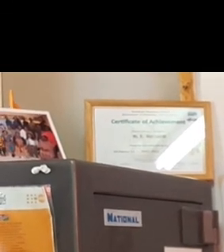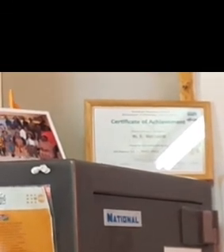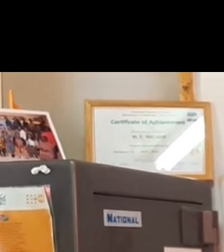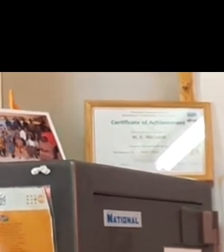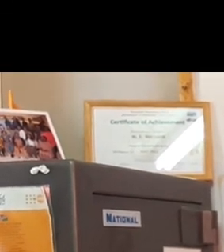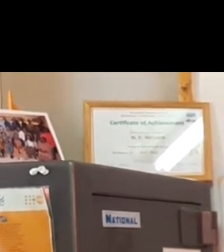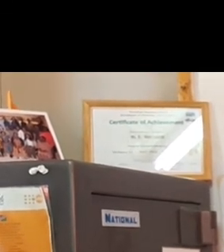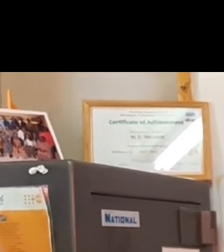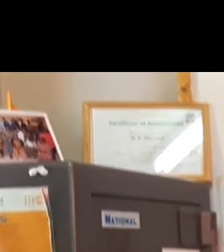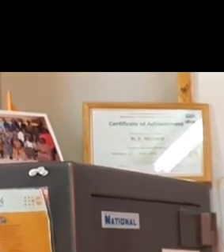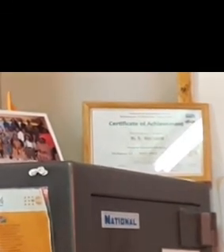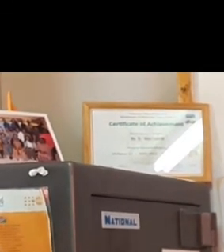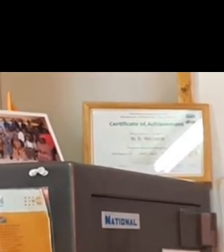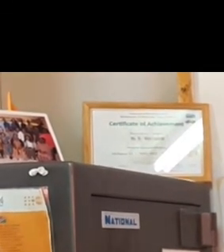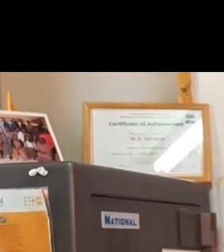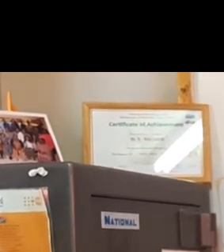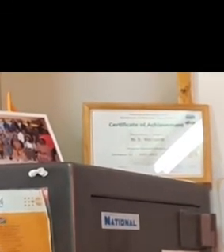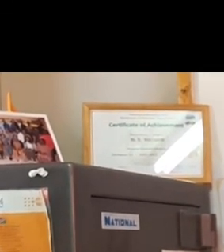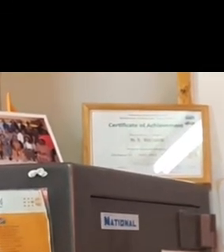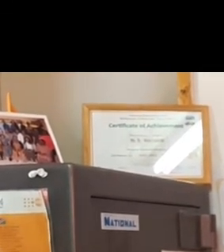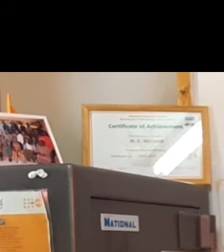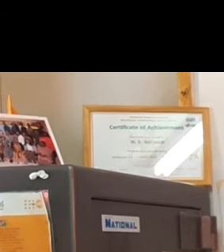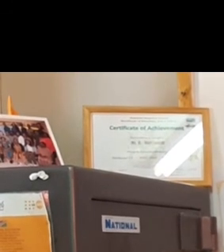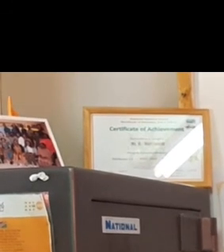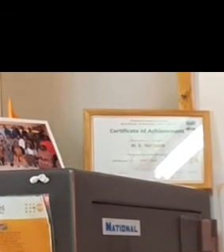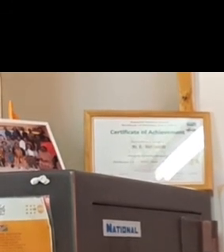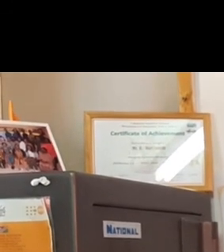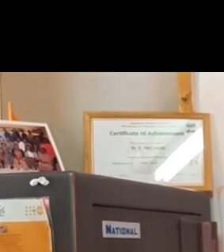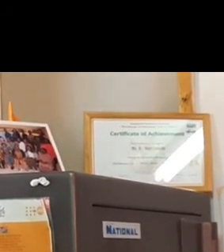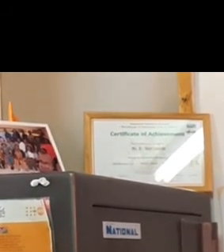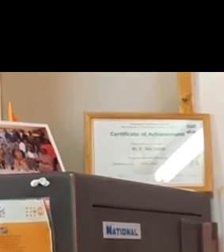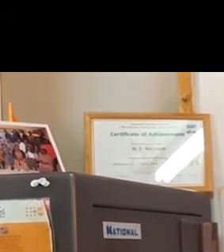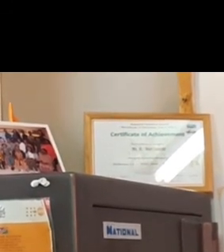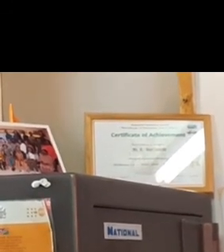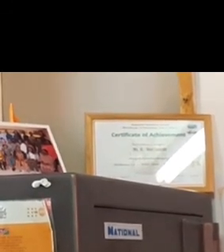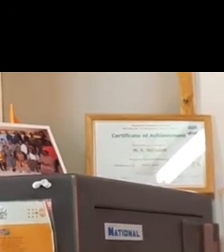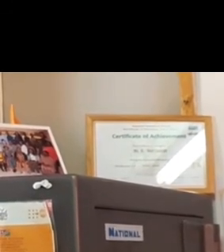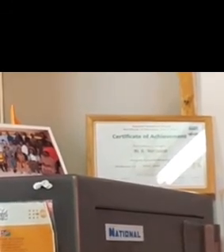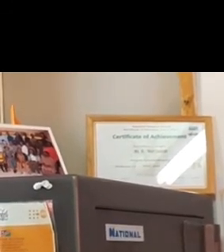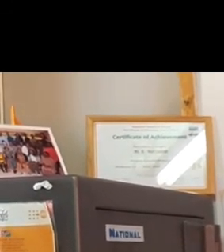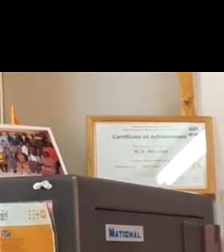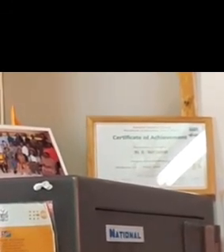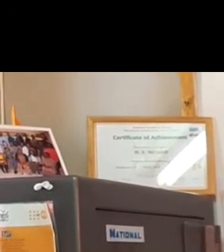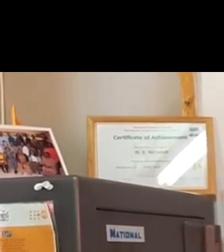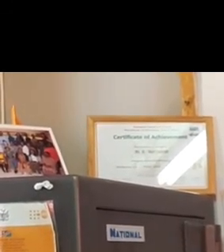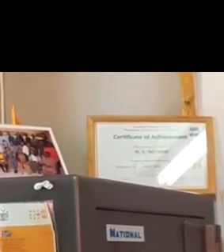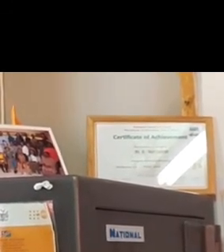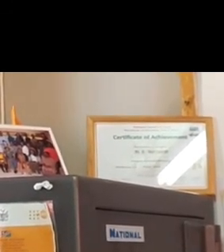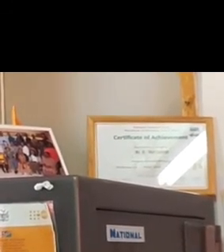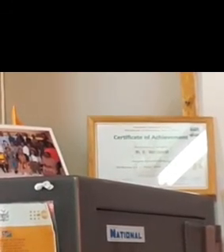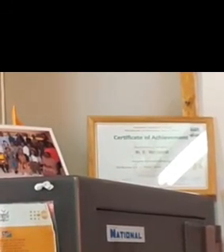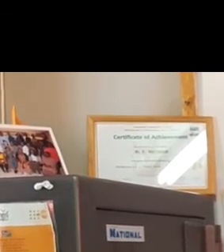also someone at the gate just making sure that parents are washing their hands at the gate and that parents are not